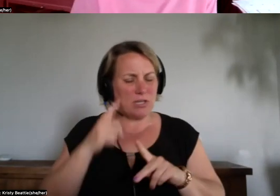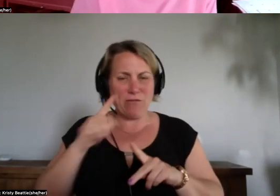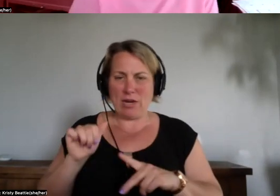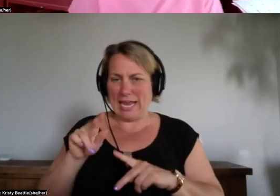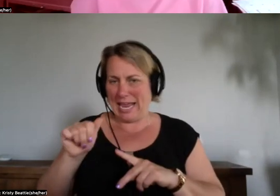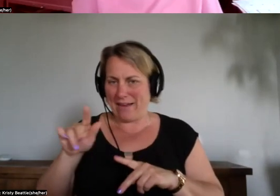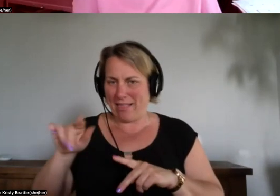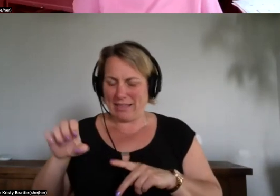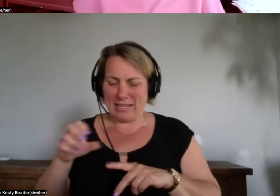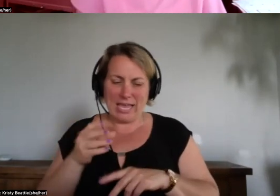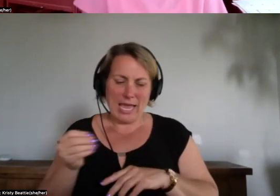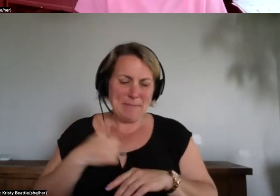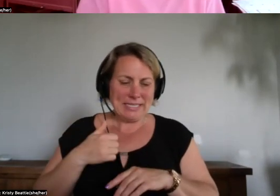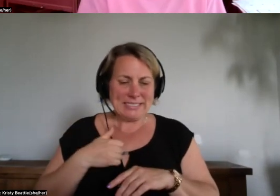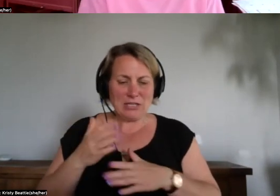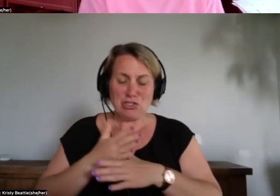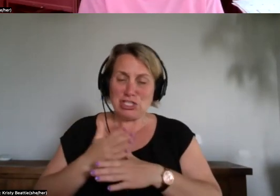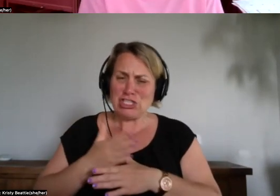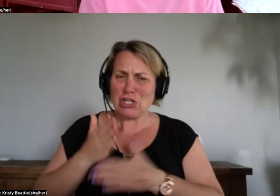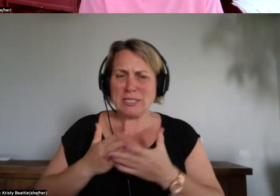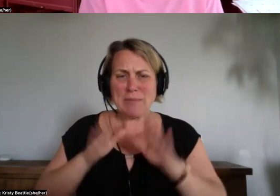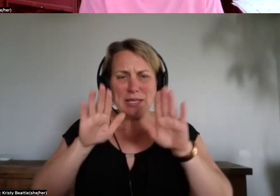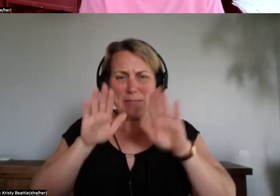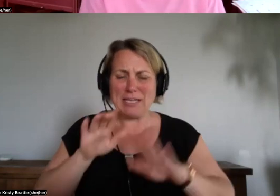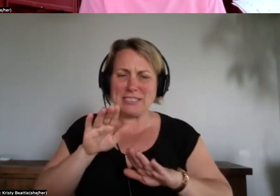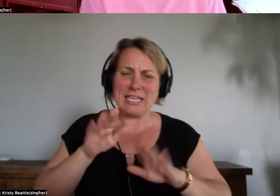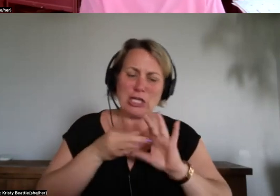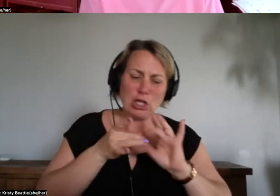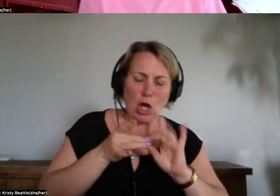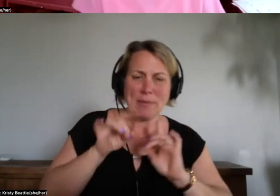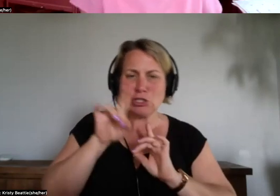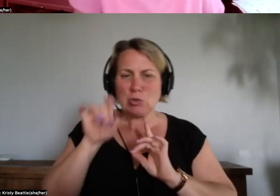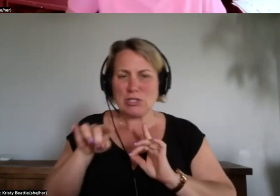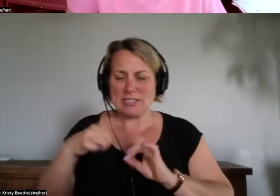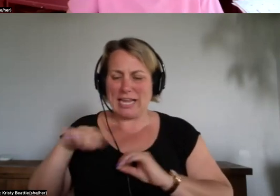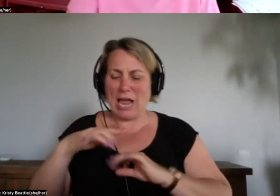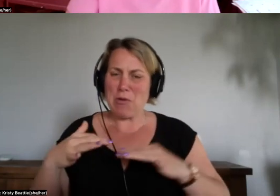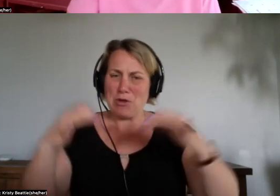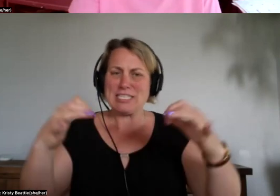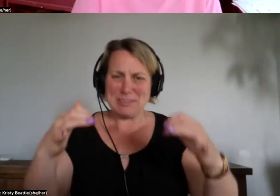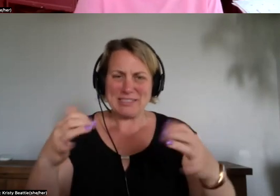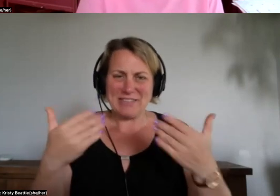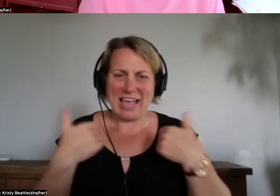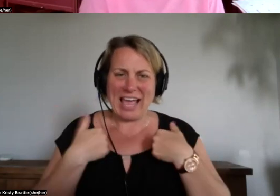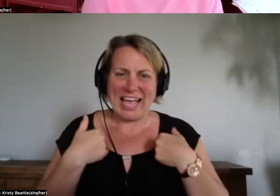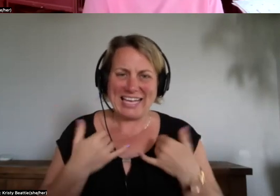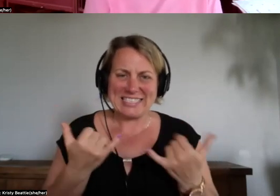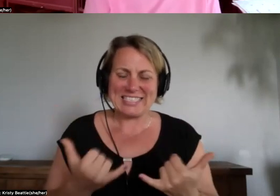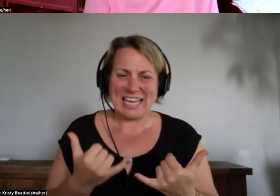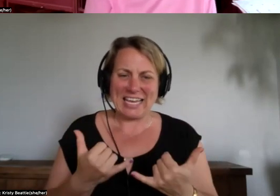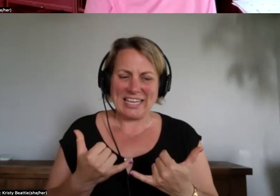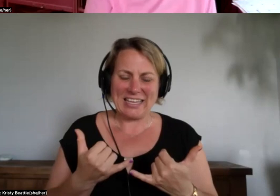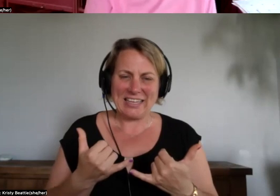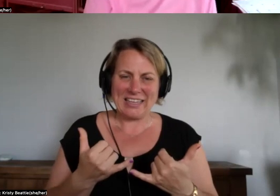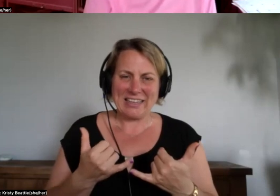amazing comments comments and questions that our participants had um following your inspiring and very personal